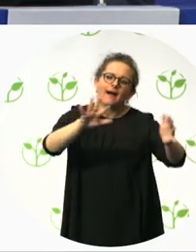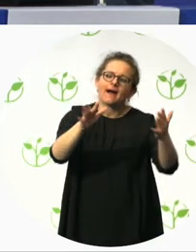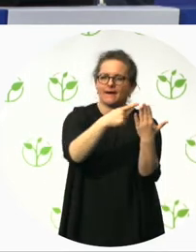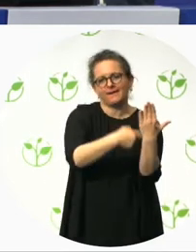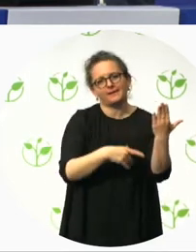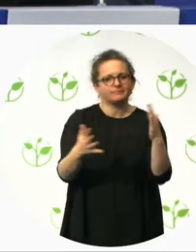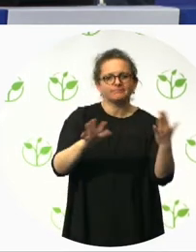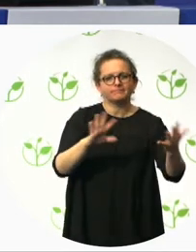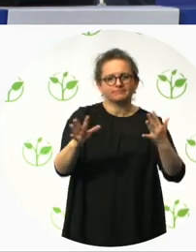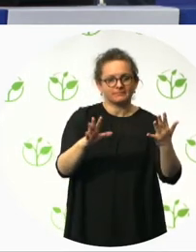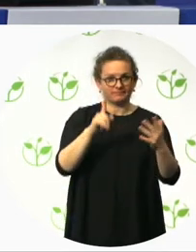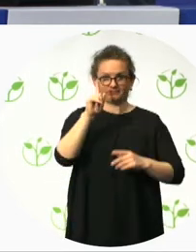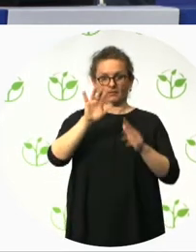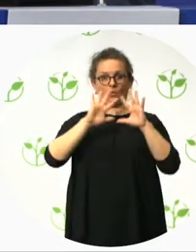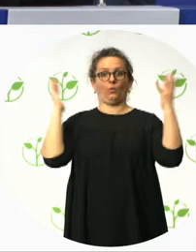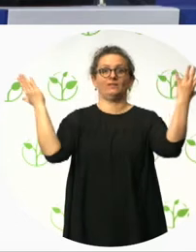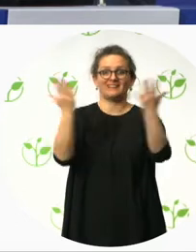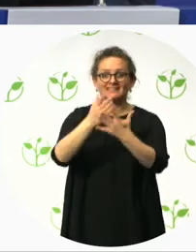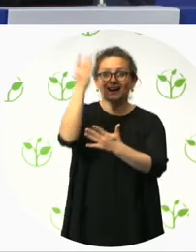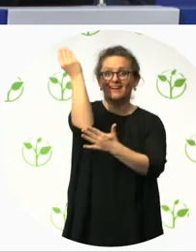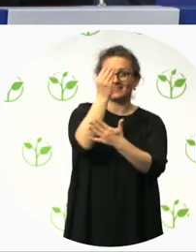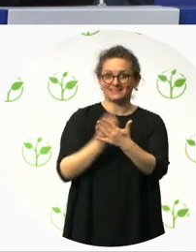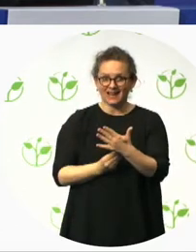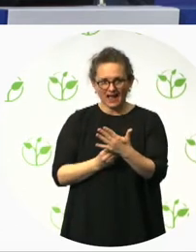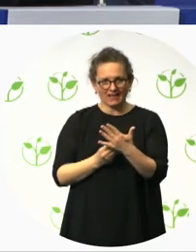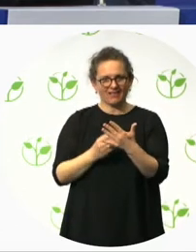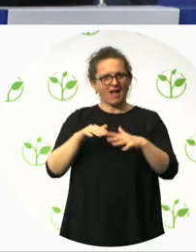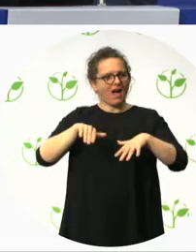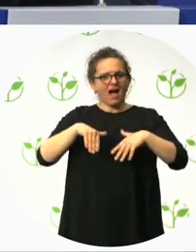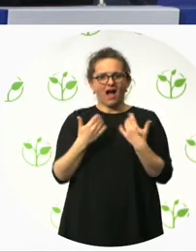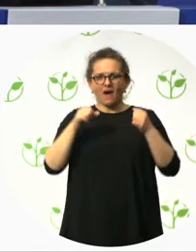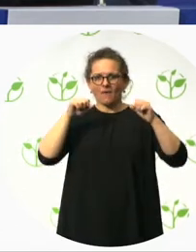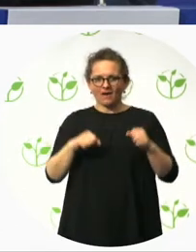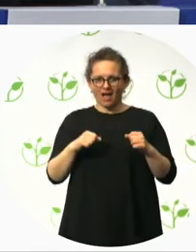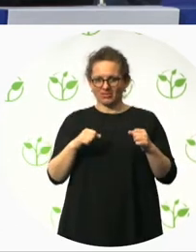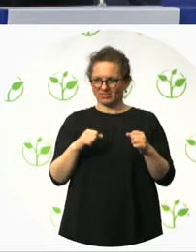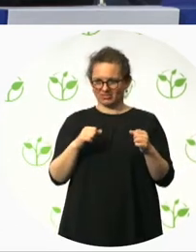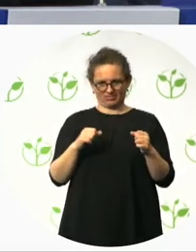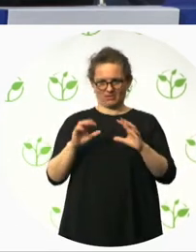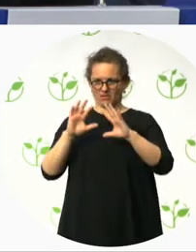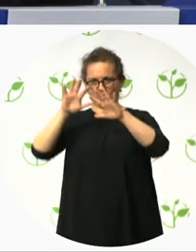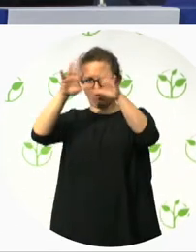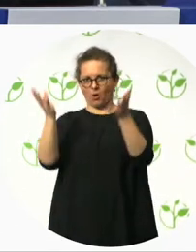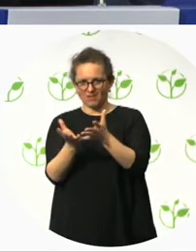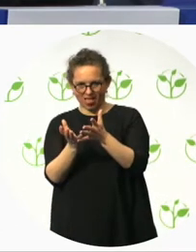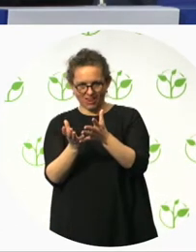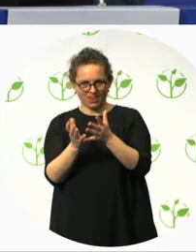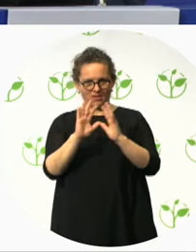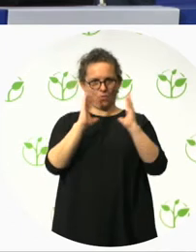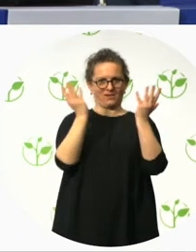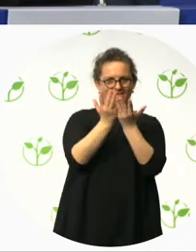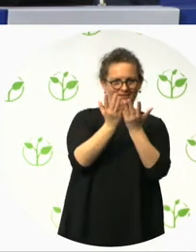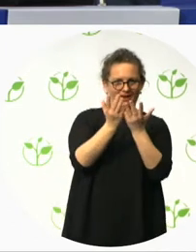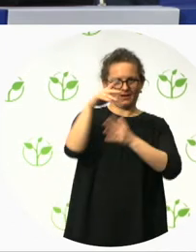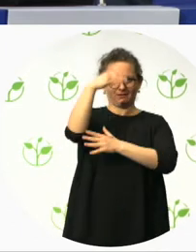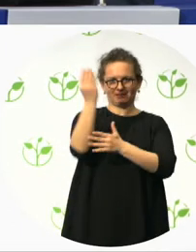can help all human beings experience the world around them in a fair and equal way. And I just like to start with that.